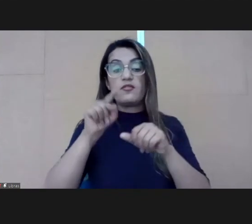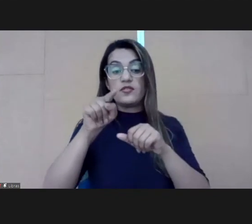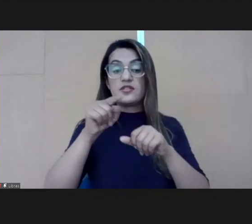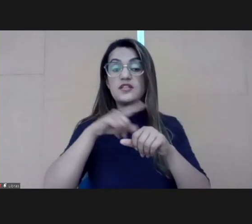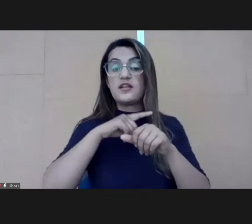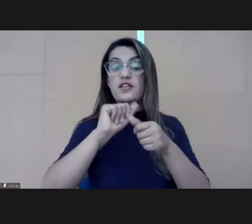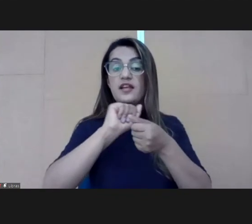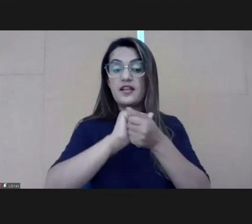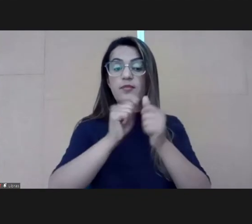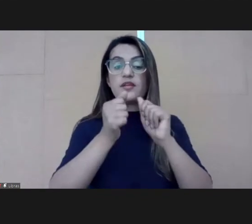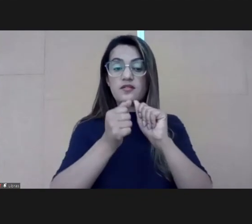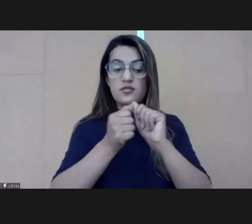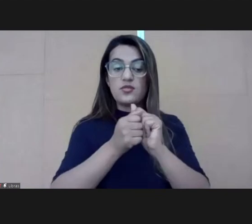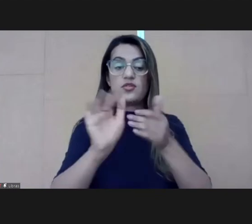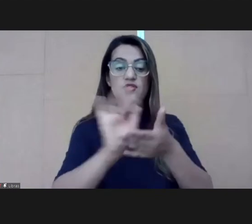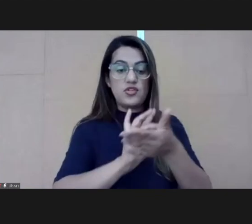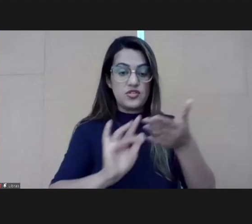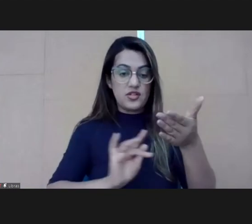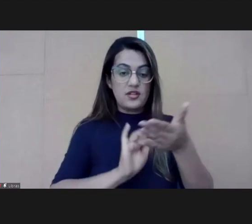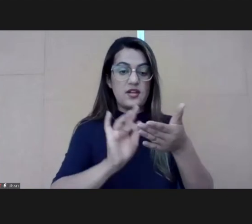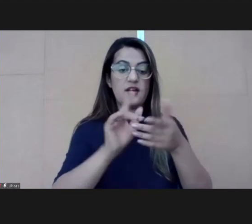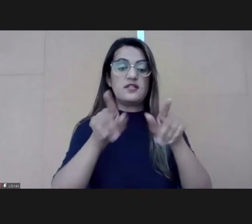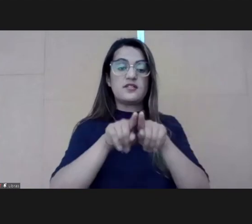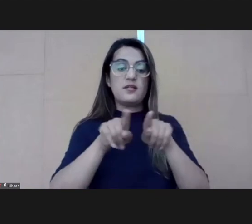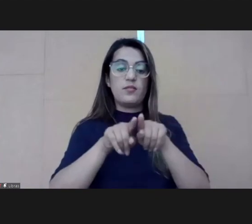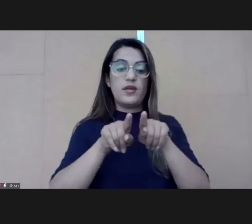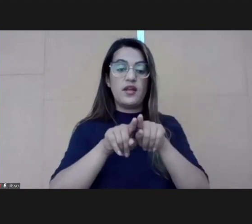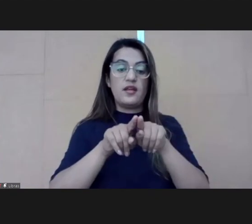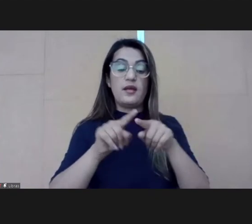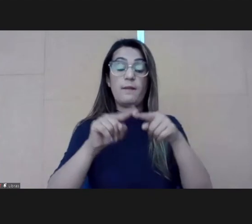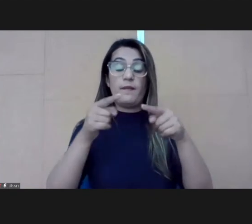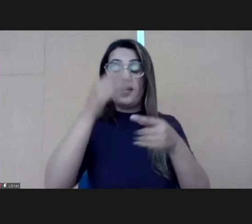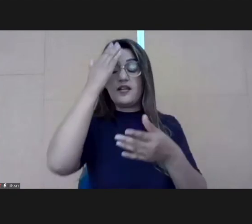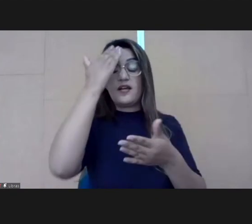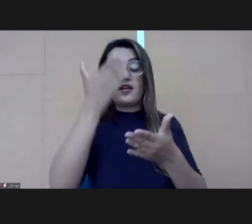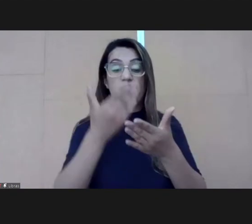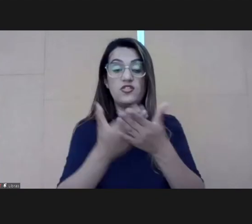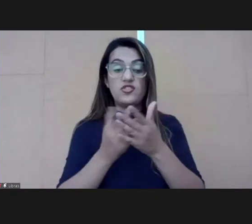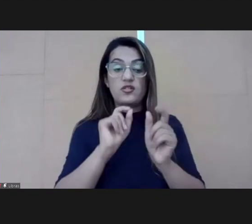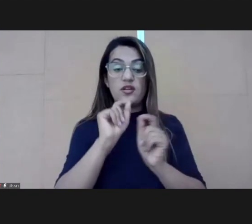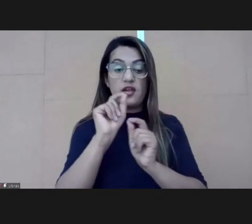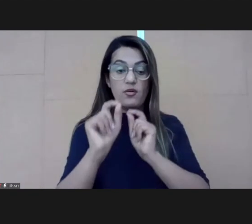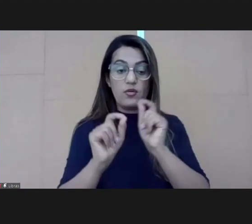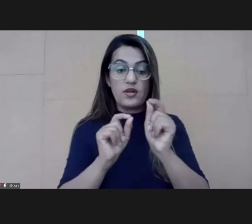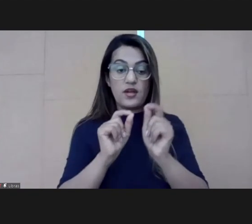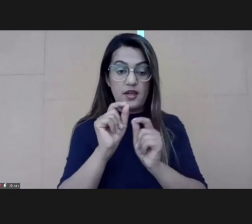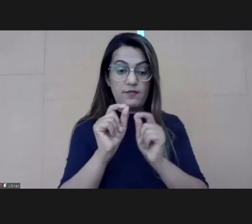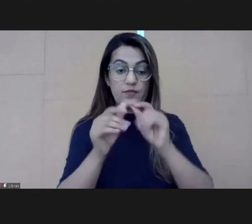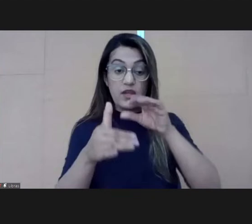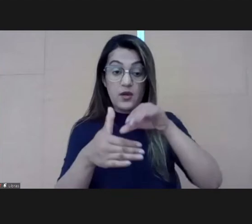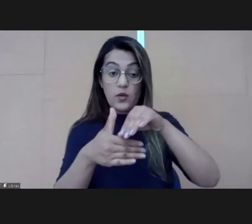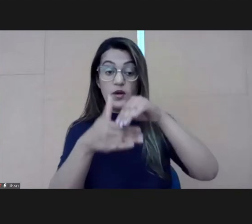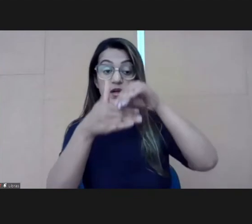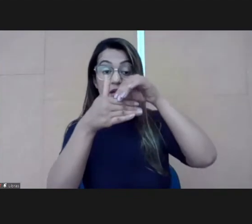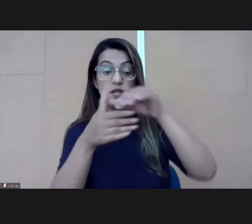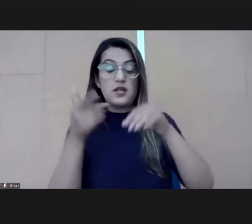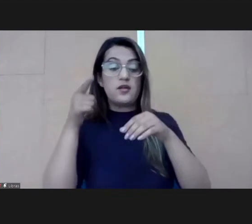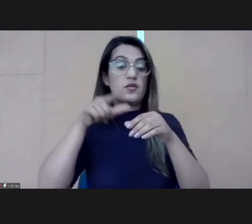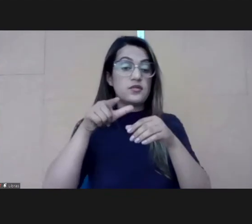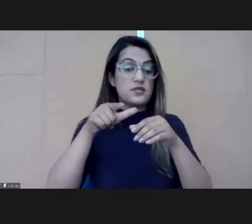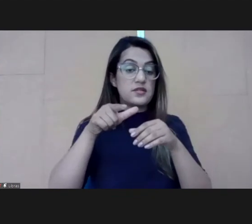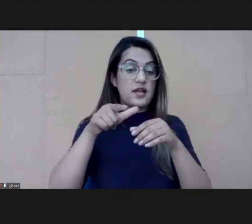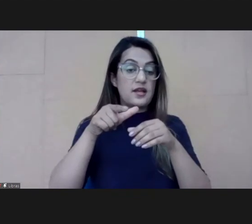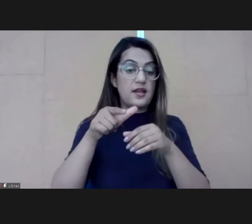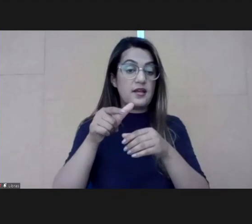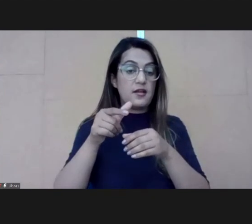meant to be guideposts for leaders to help them operate in the environment. And then finally, a word on COVID, obviously